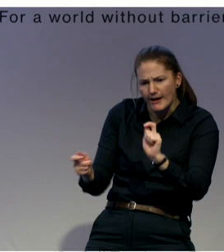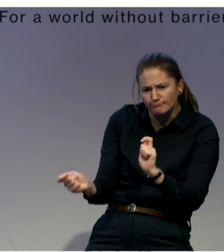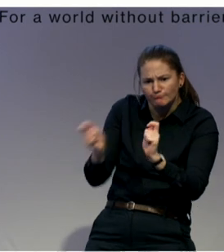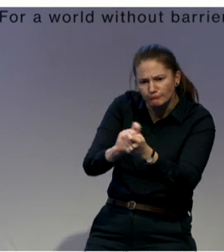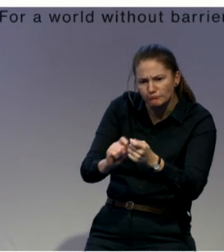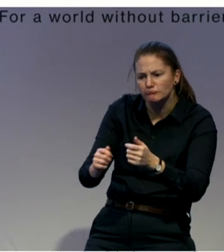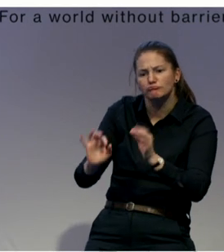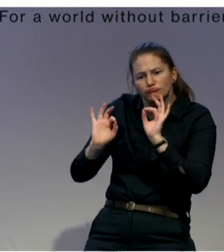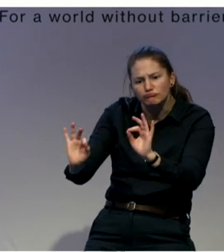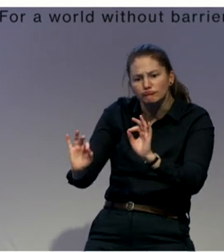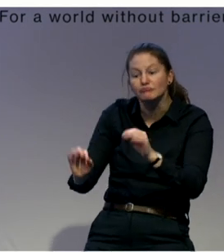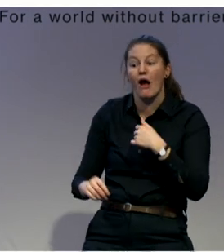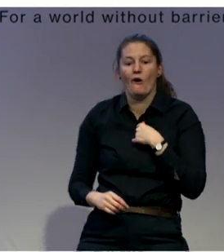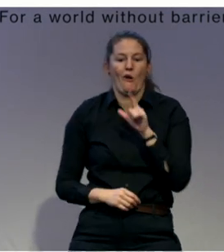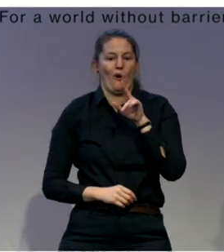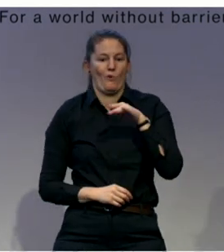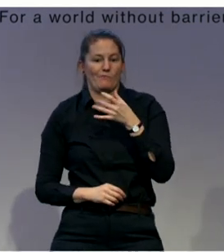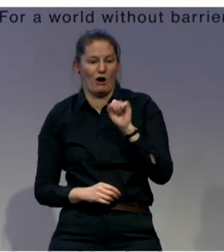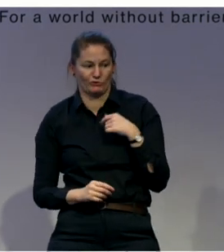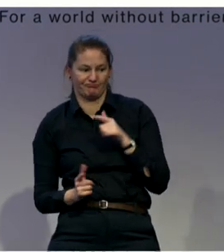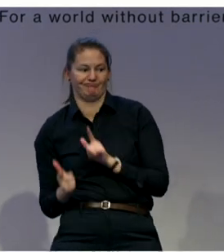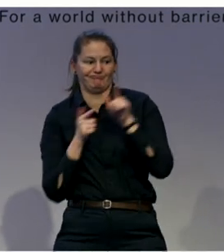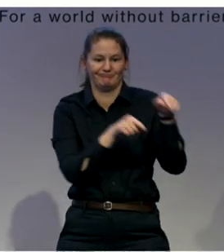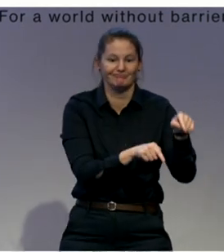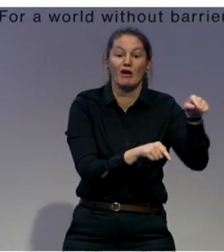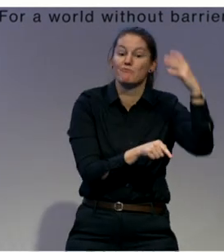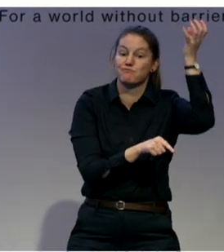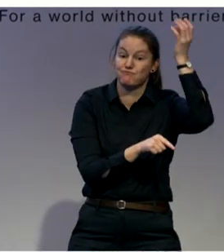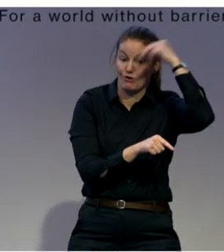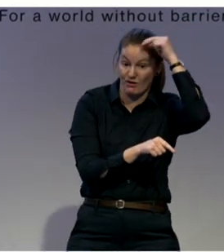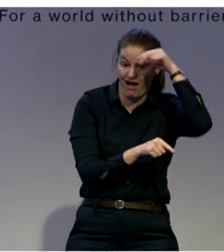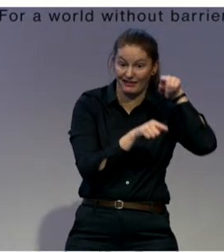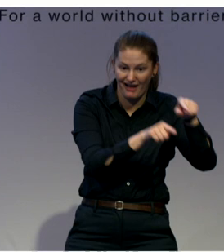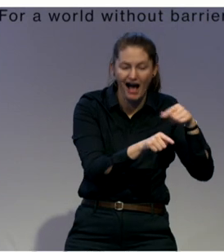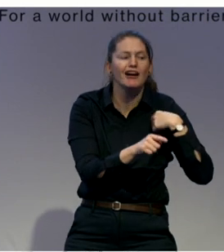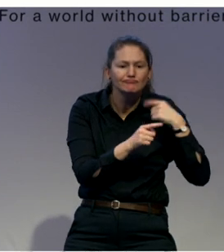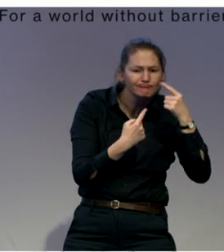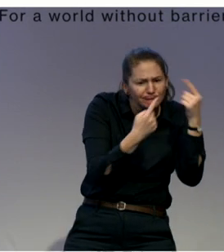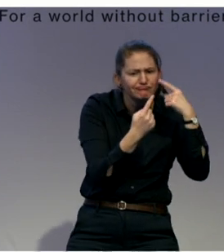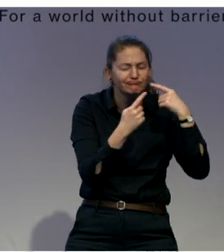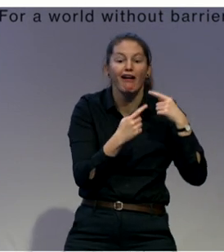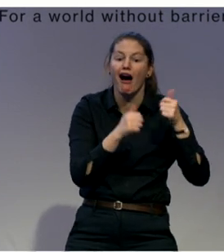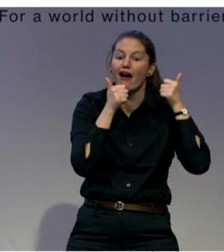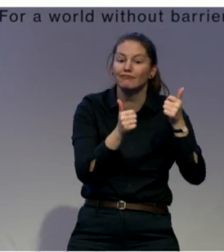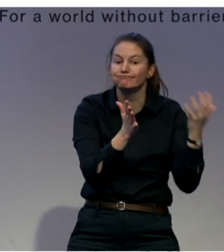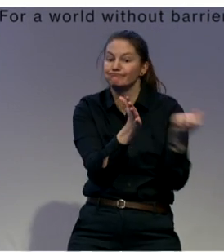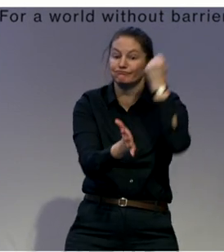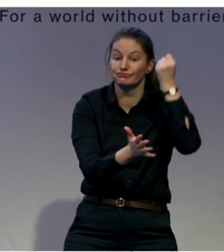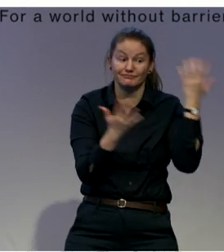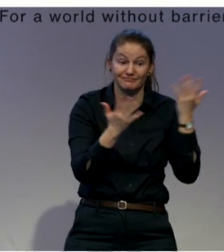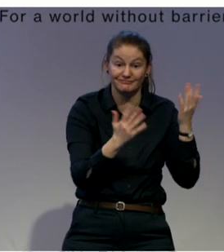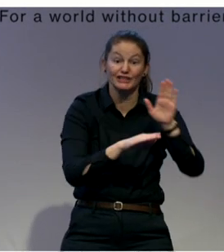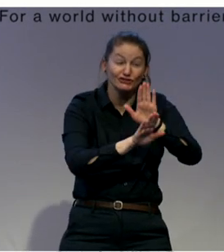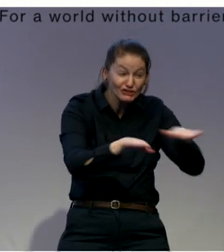number of children in institutions has reduced by 86%. So, we help with